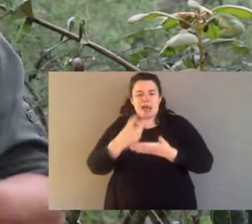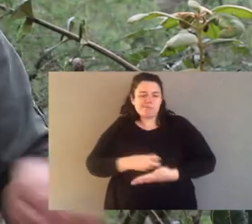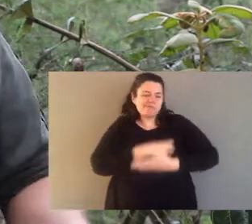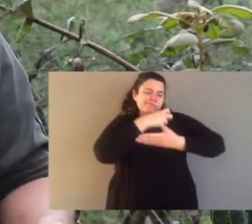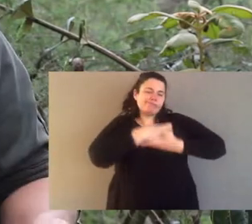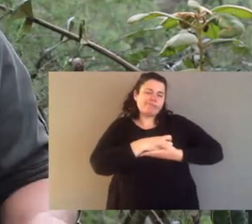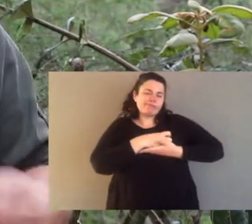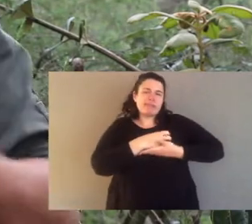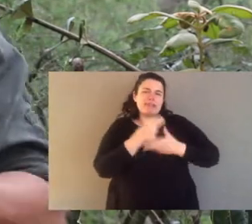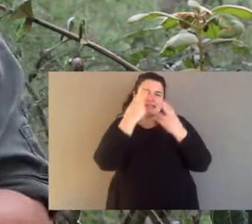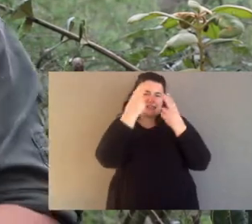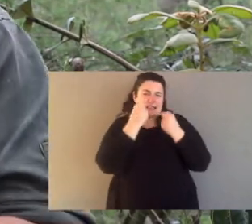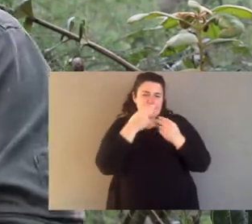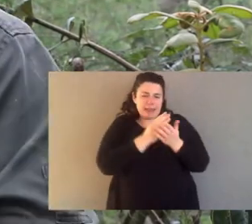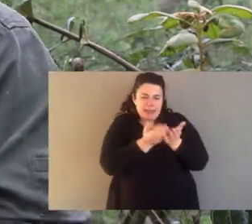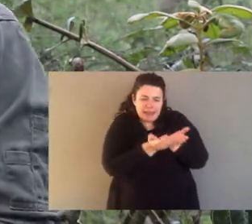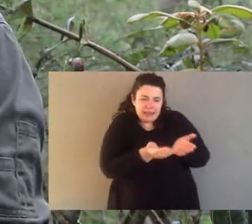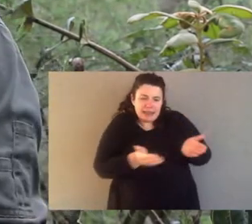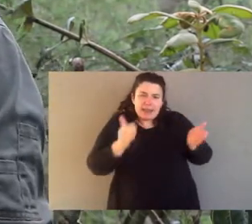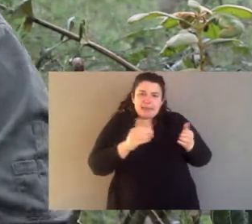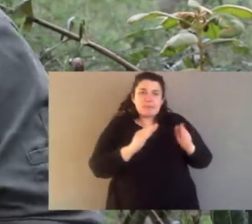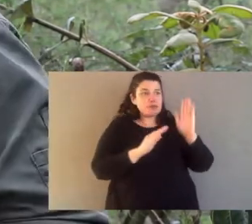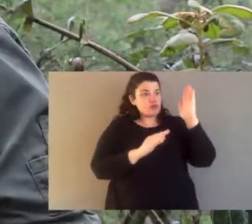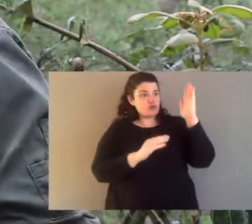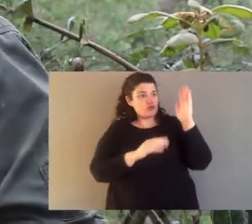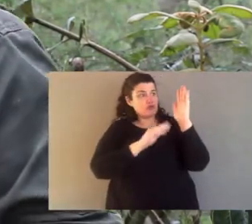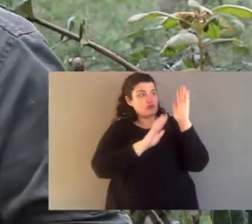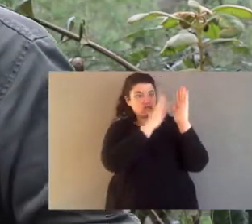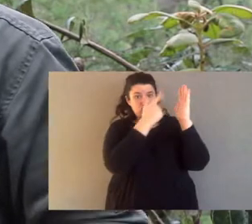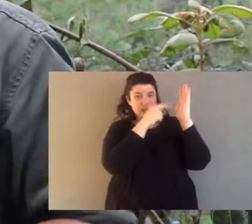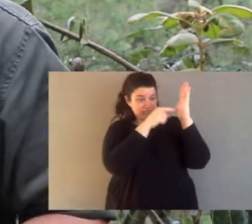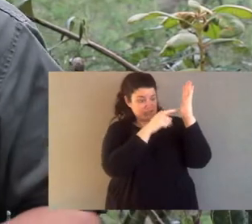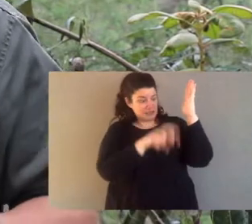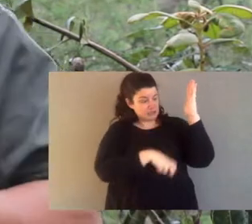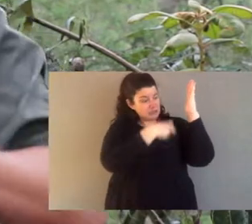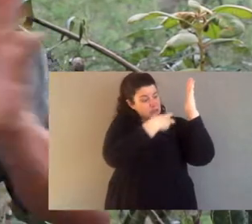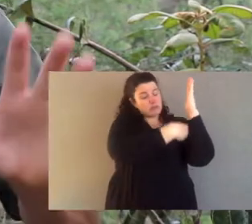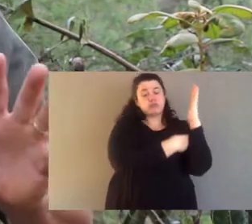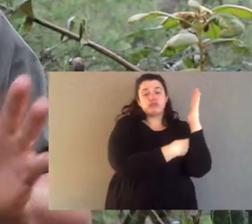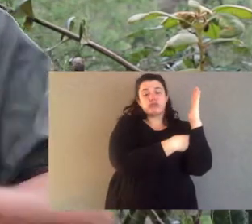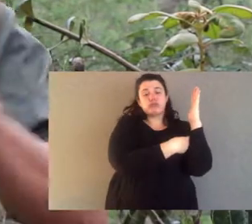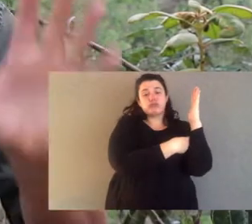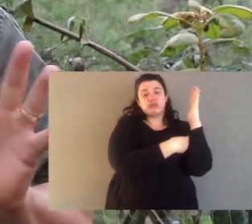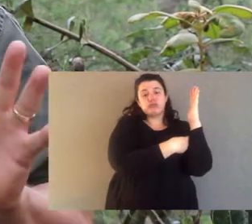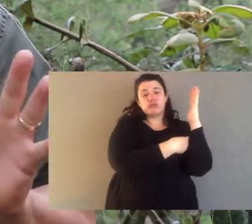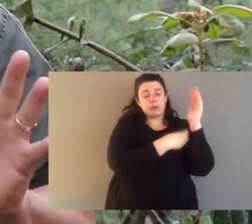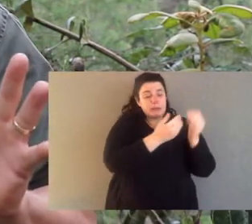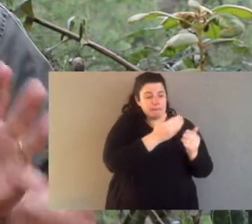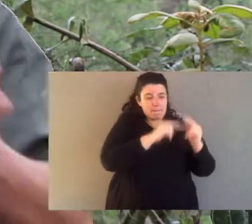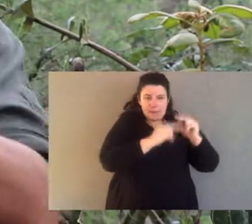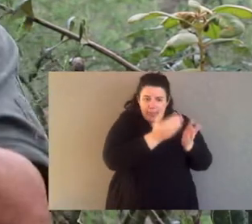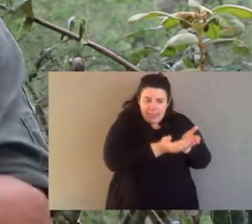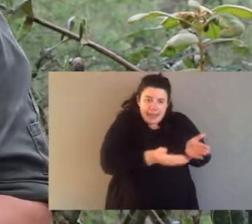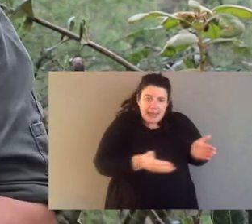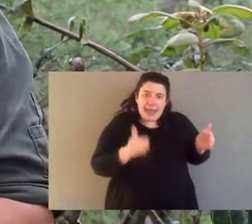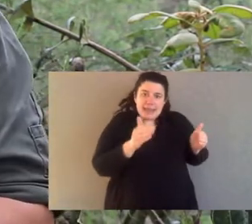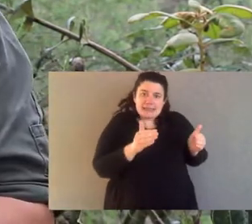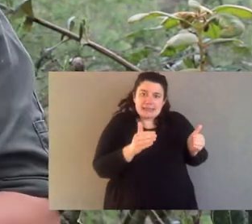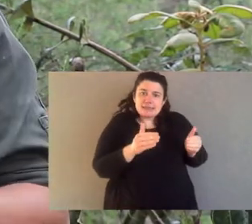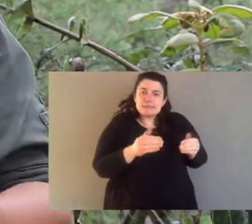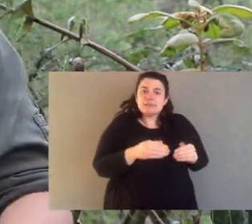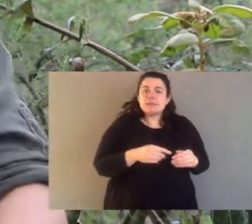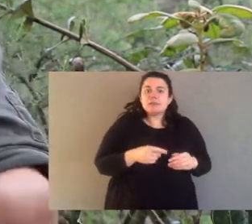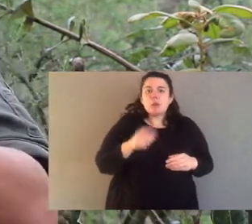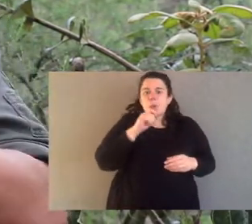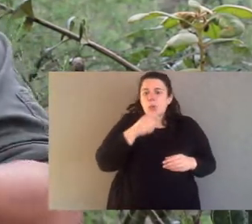take shelter in things, little nests. So, against a tree like this, or a grass tussock, or a hollow log, they'll build a nest.